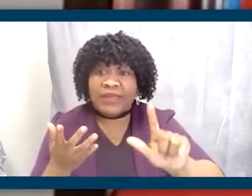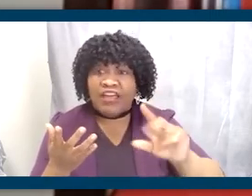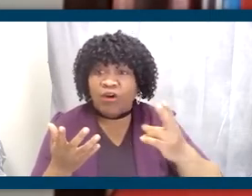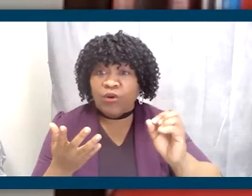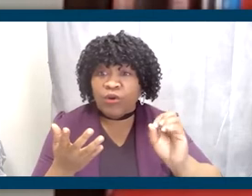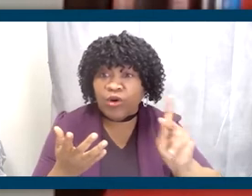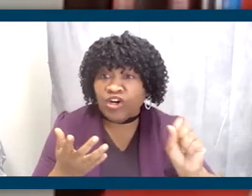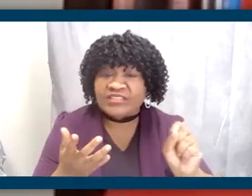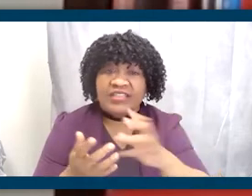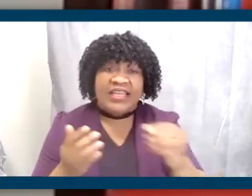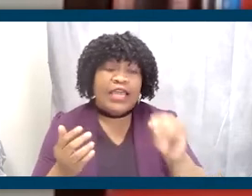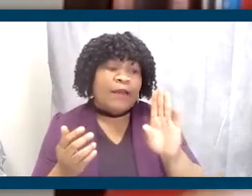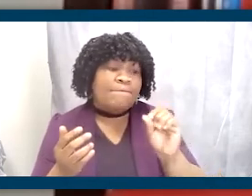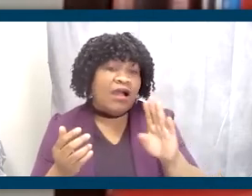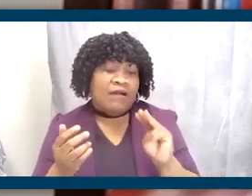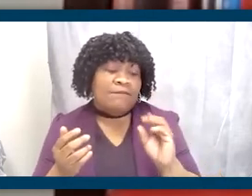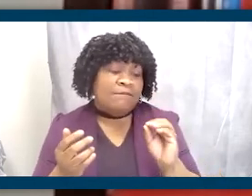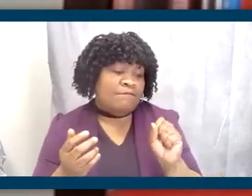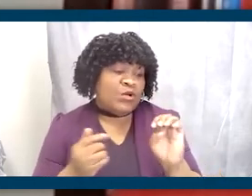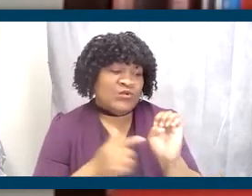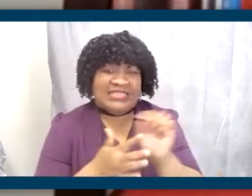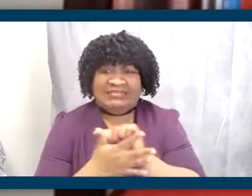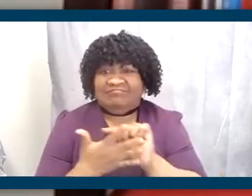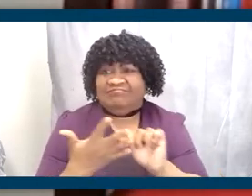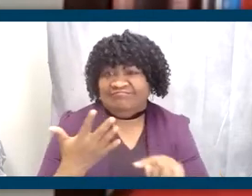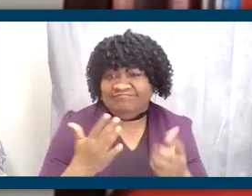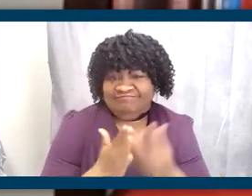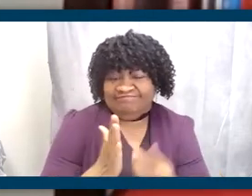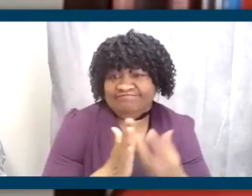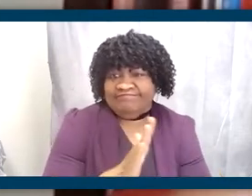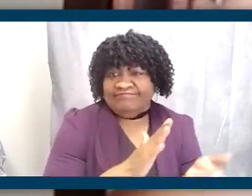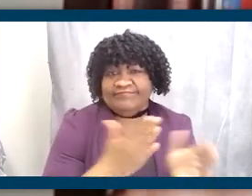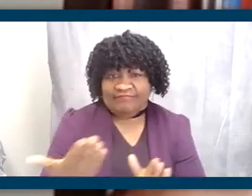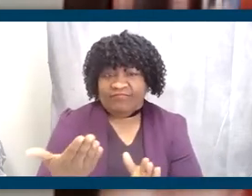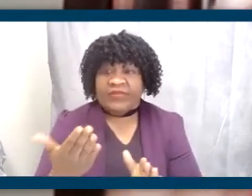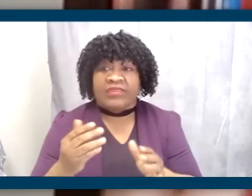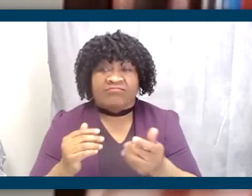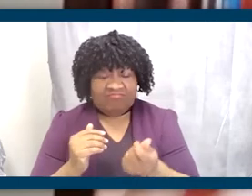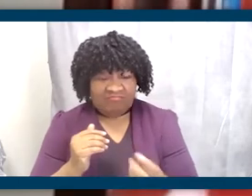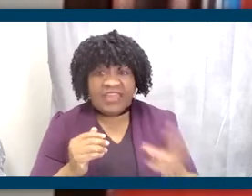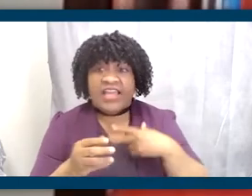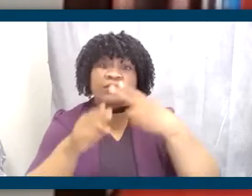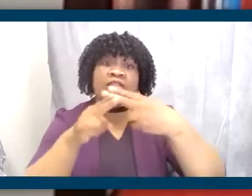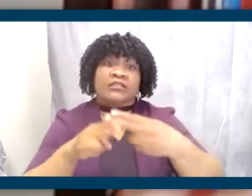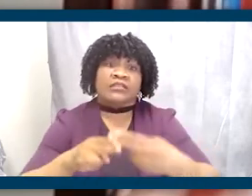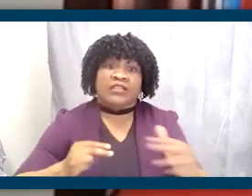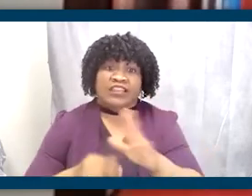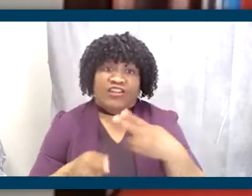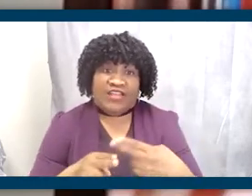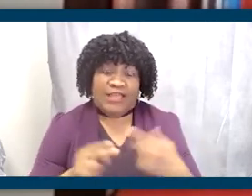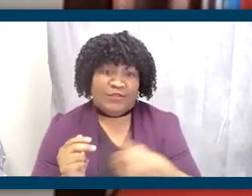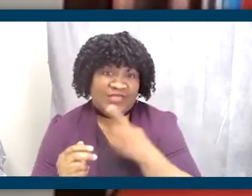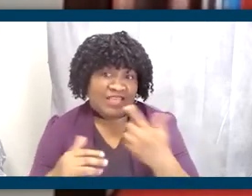and Bob Moses, just to name a few. And as we call out their names, we